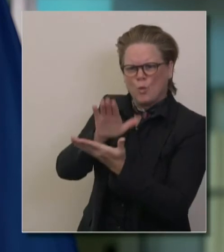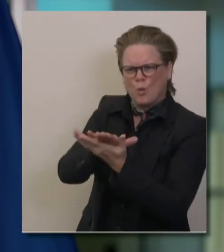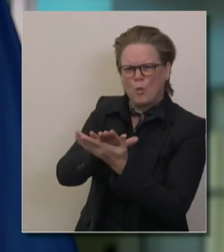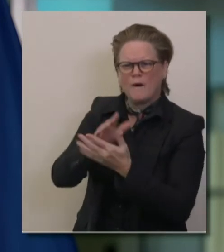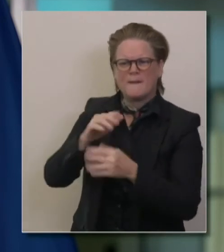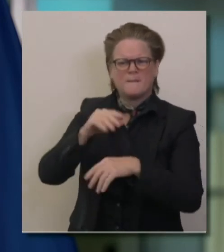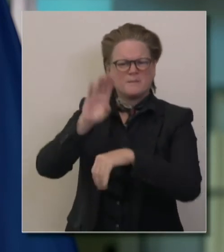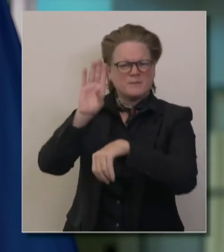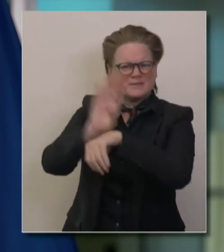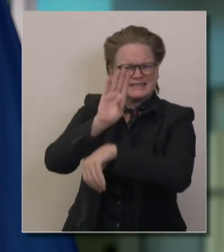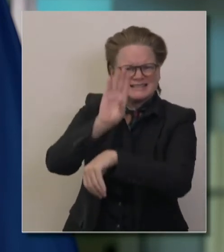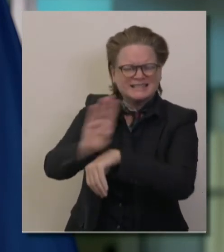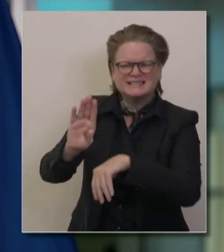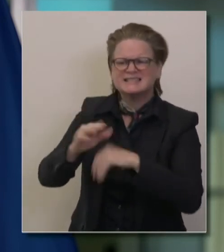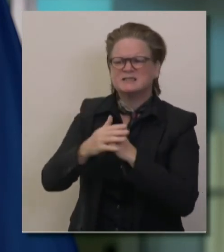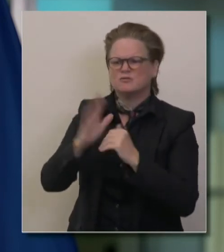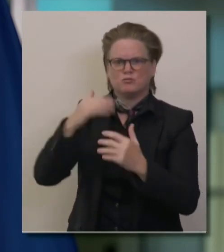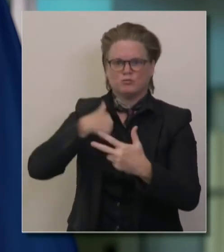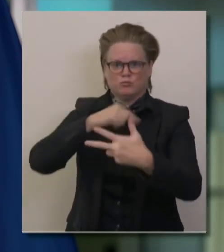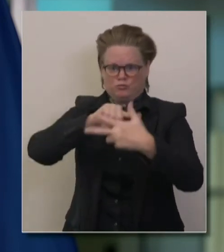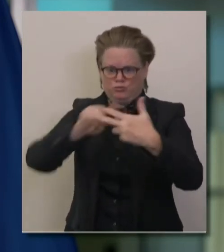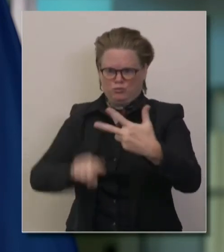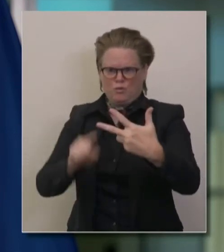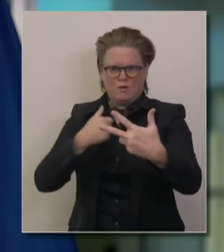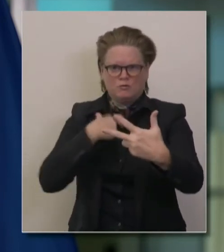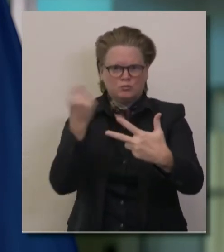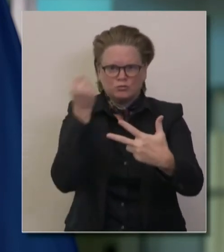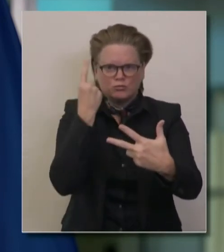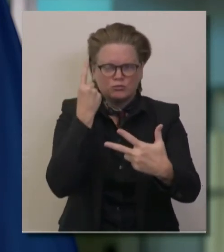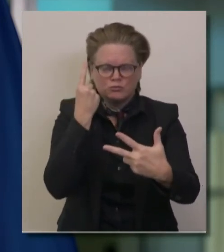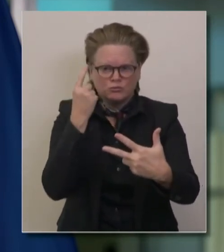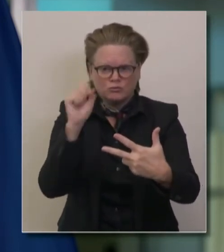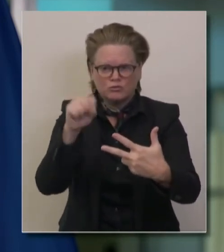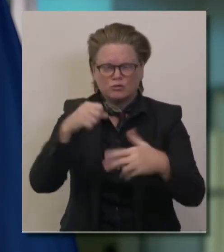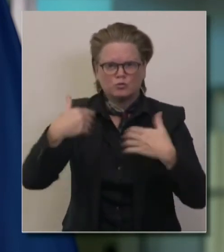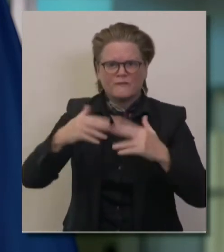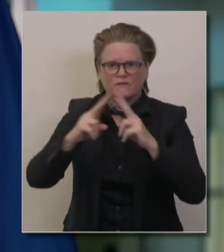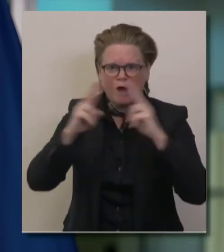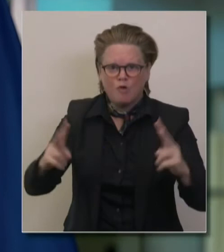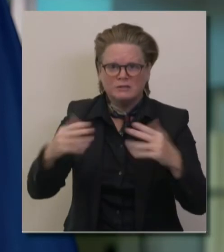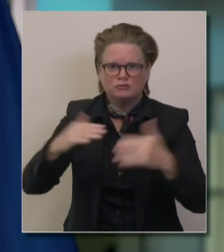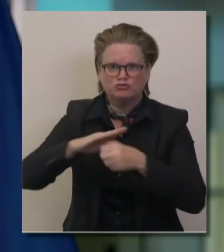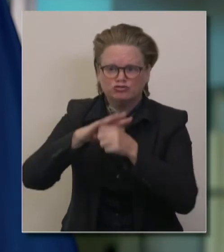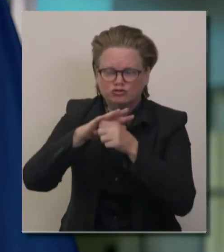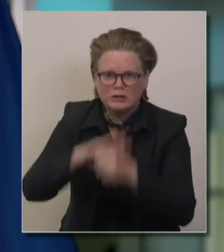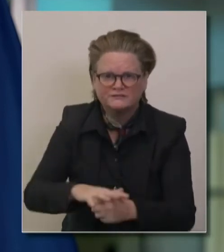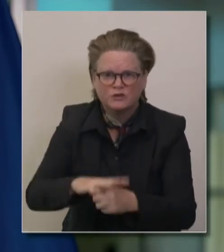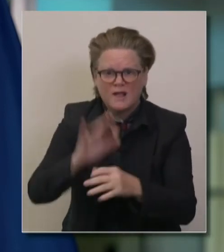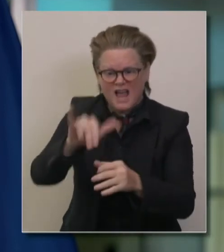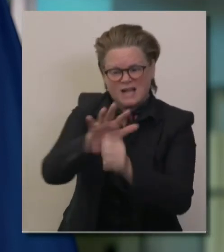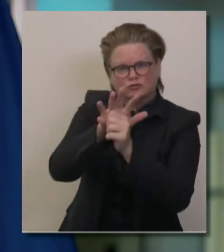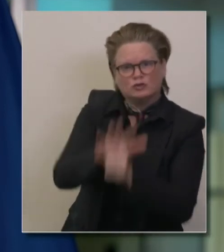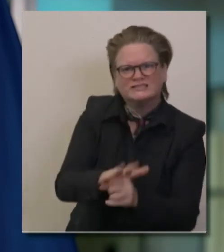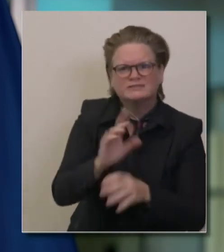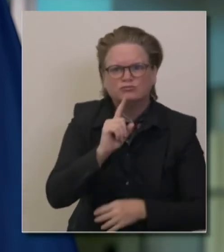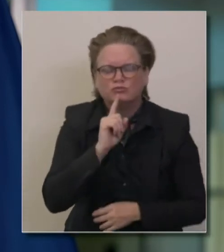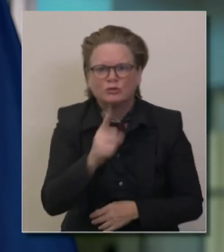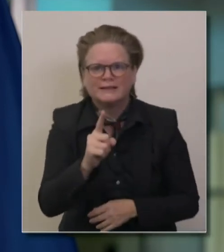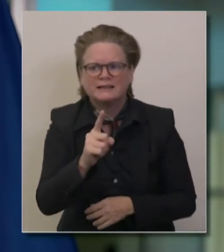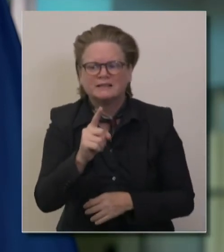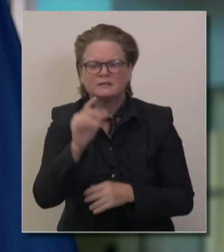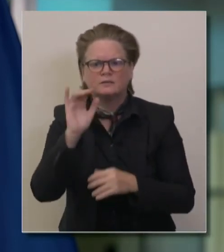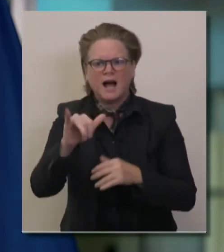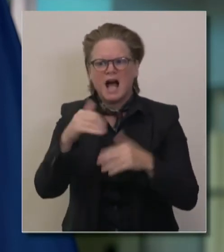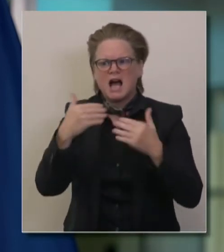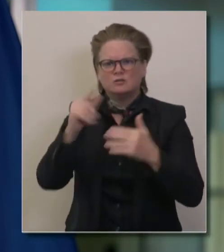certainly made very visible with the actions and with the announcement that was made just in the last 24 hours in LA Unified School